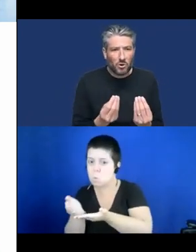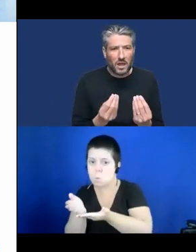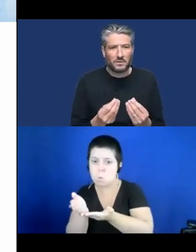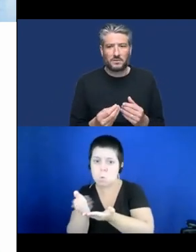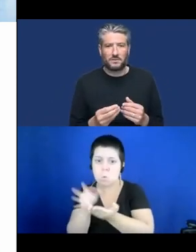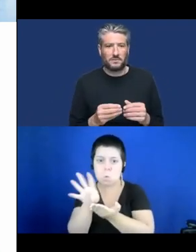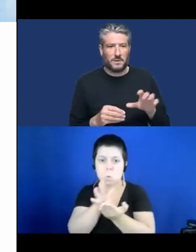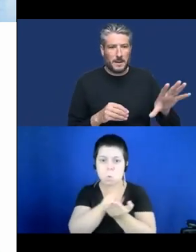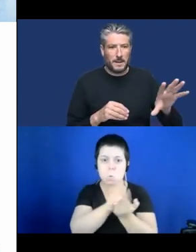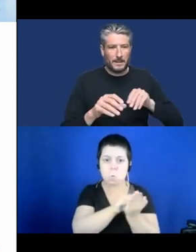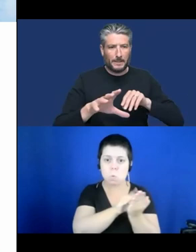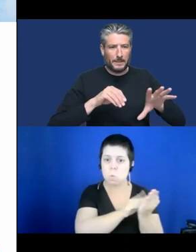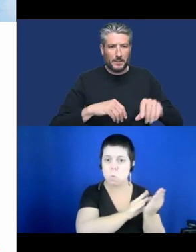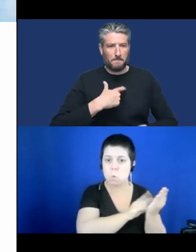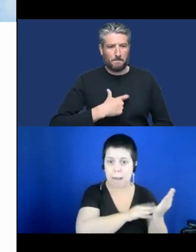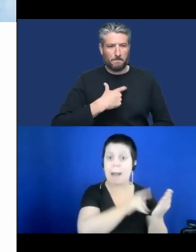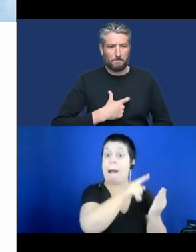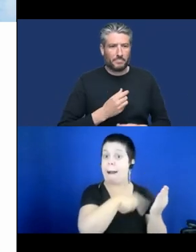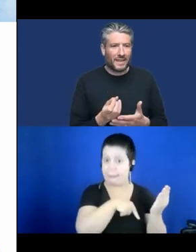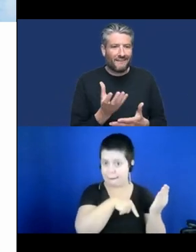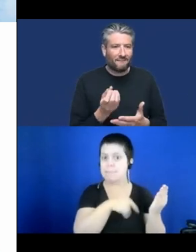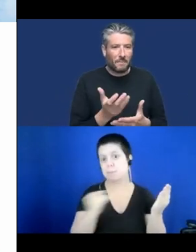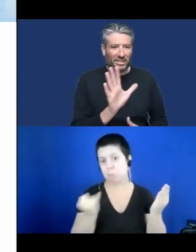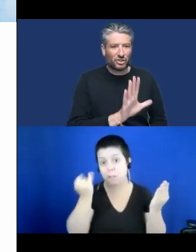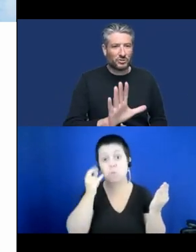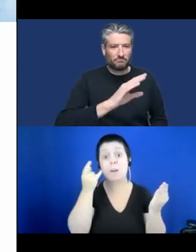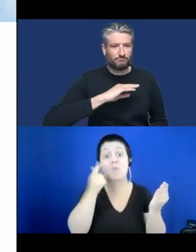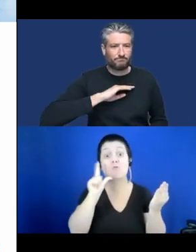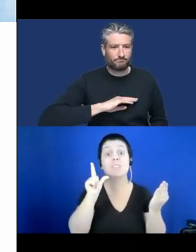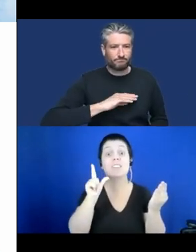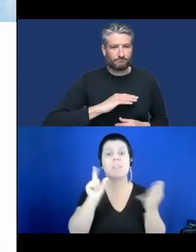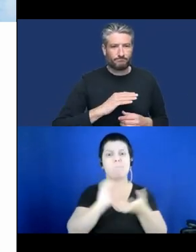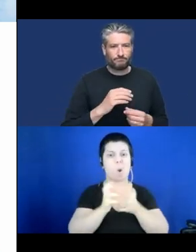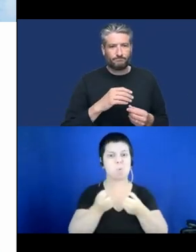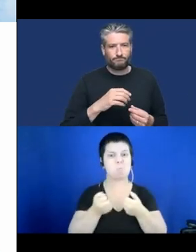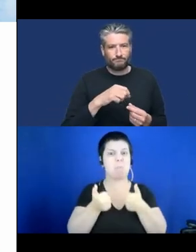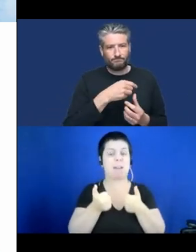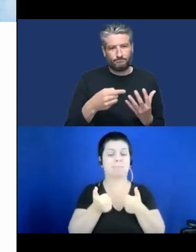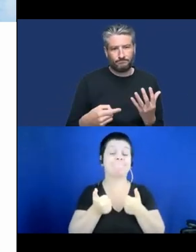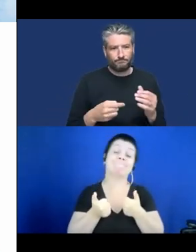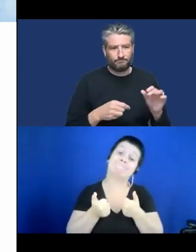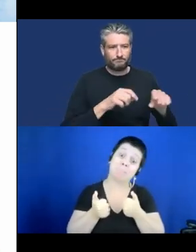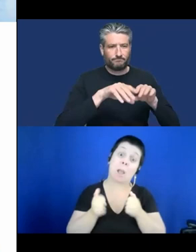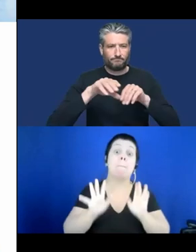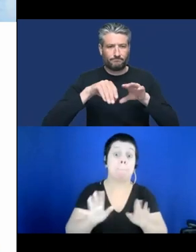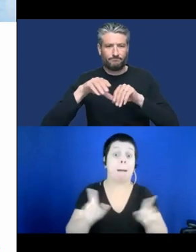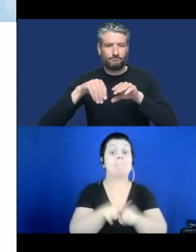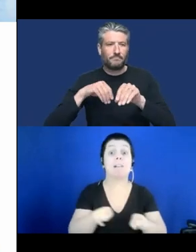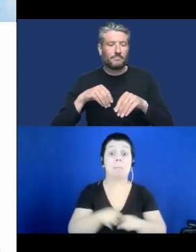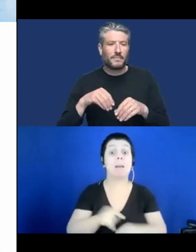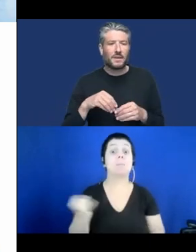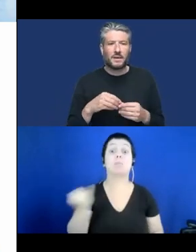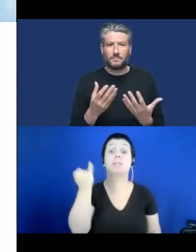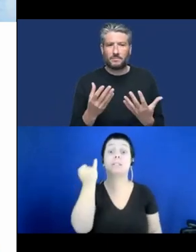possible functionality from the product. But it's also then very important to make sure that privacy